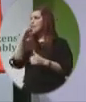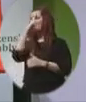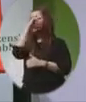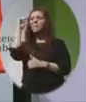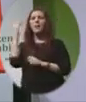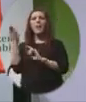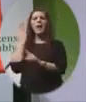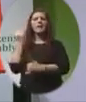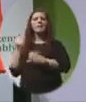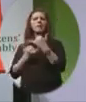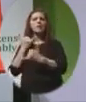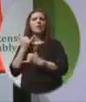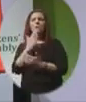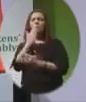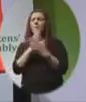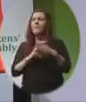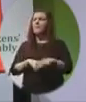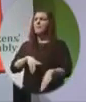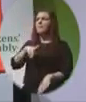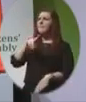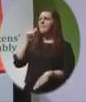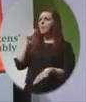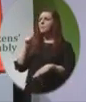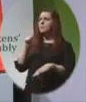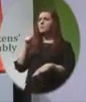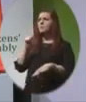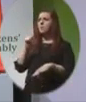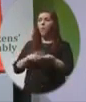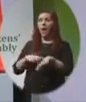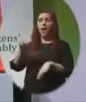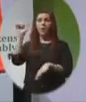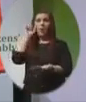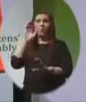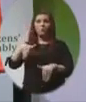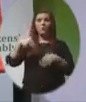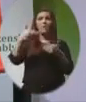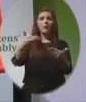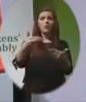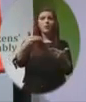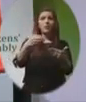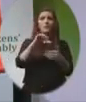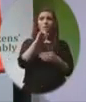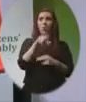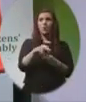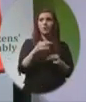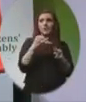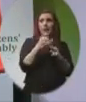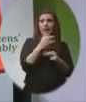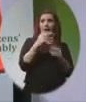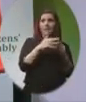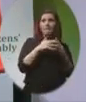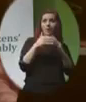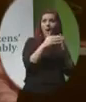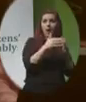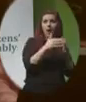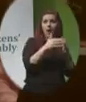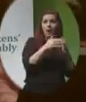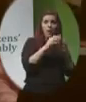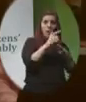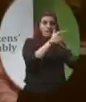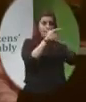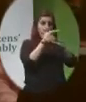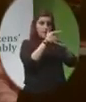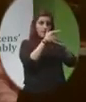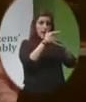Last year, some of the most prominent abortion providers in the US were filmed laughing at the story of a baby's head getting